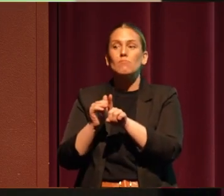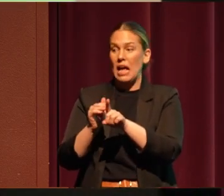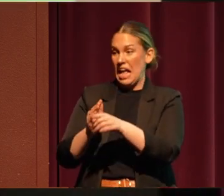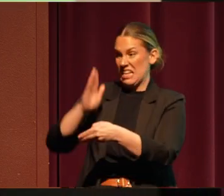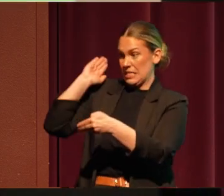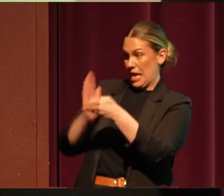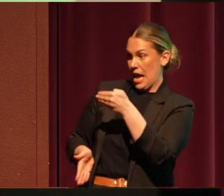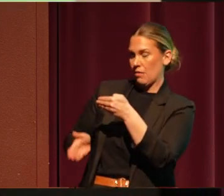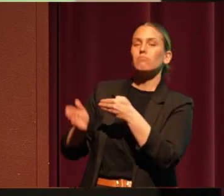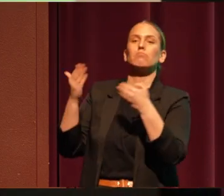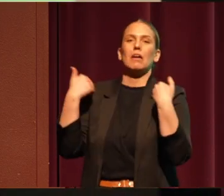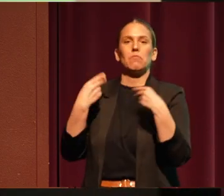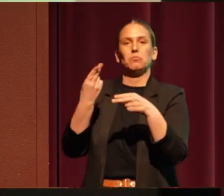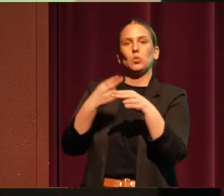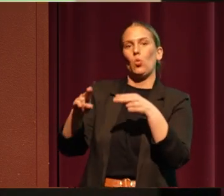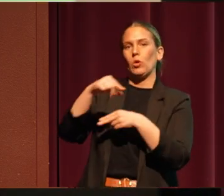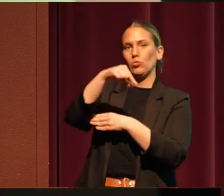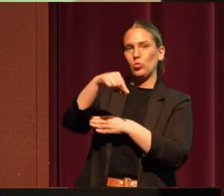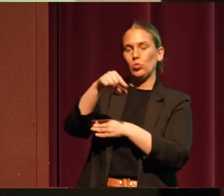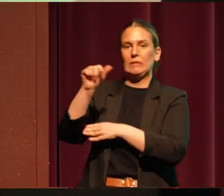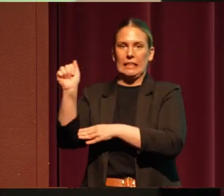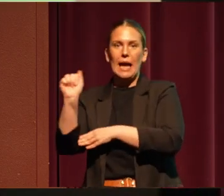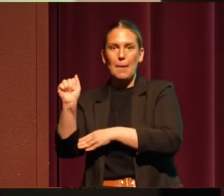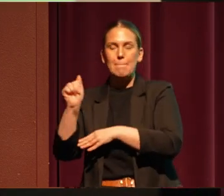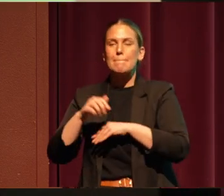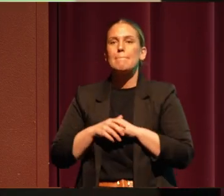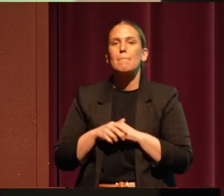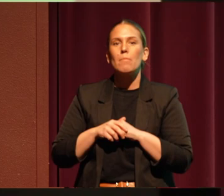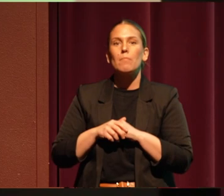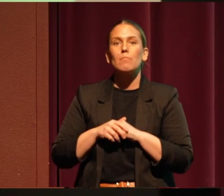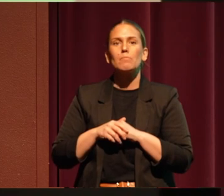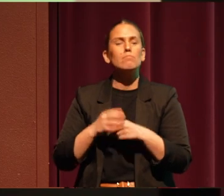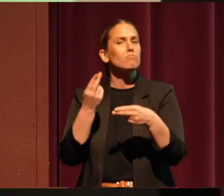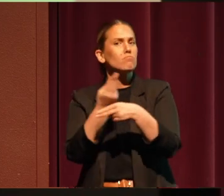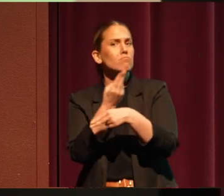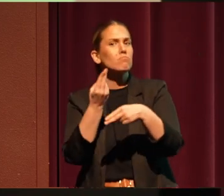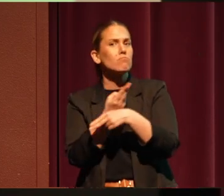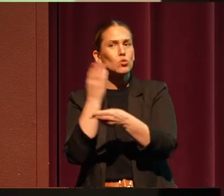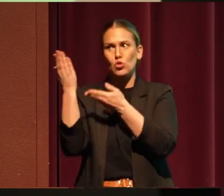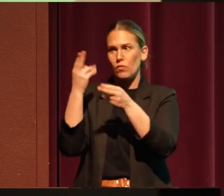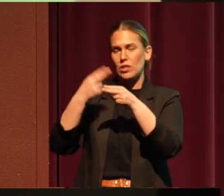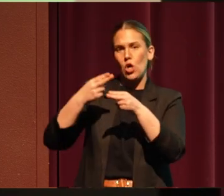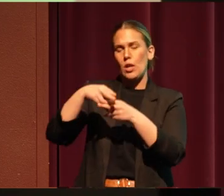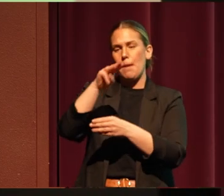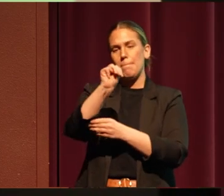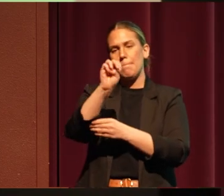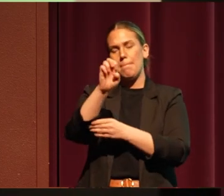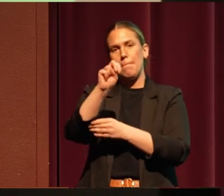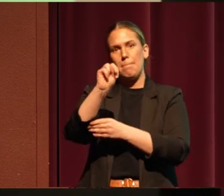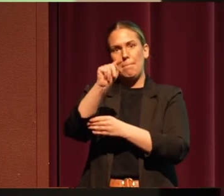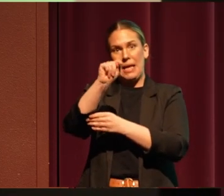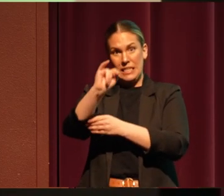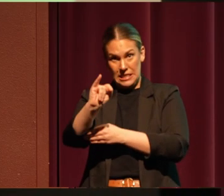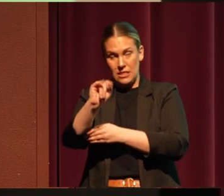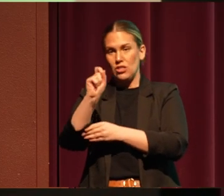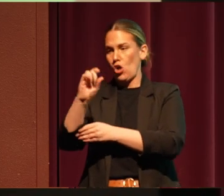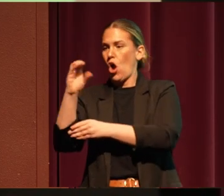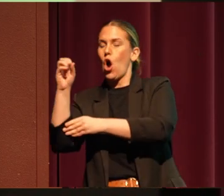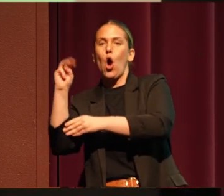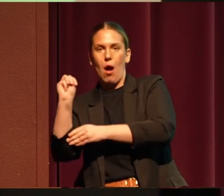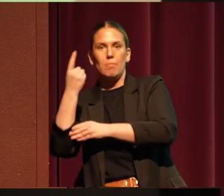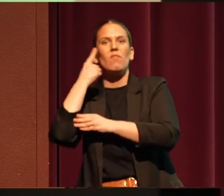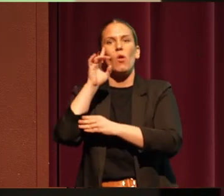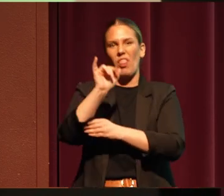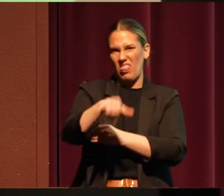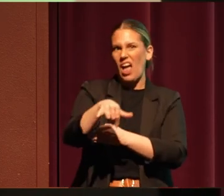&A at the end of today's presentation. We use a service called menti.com to facilitate our Q&A